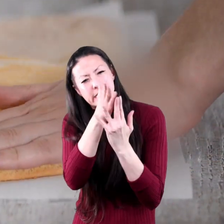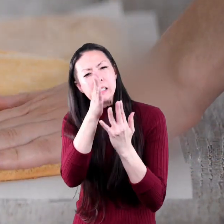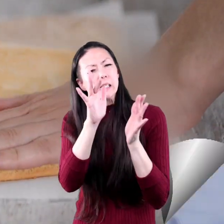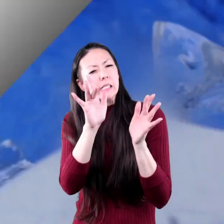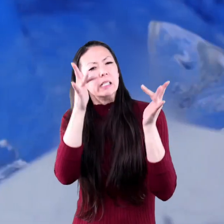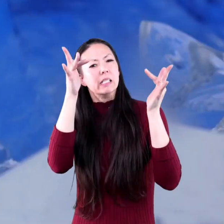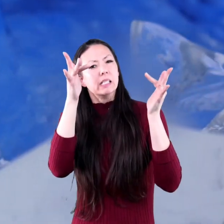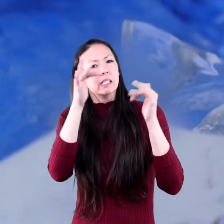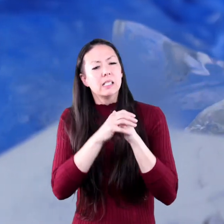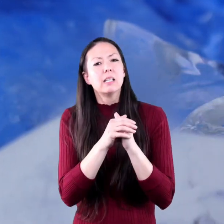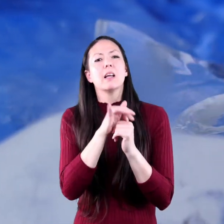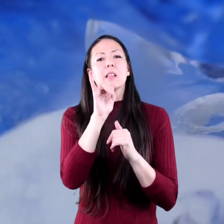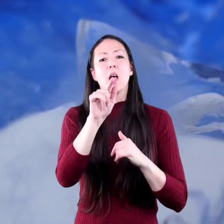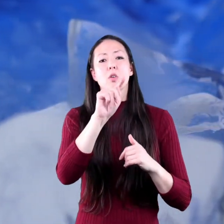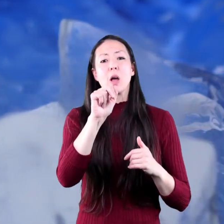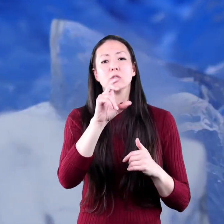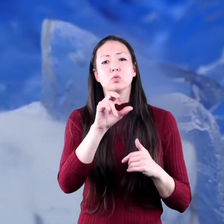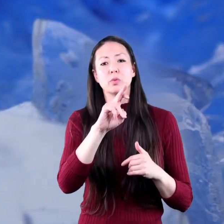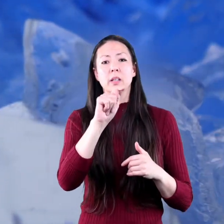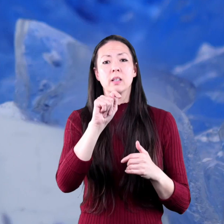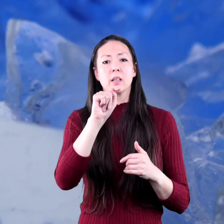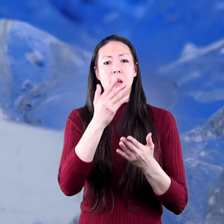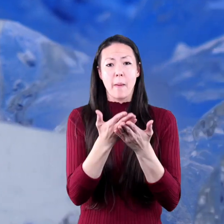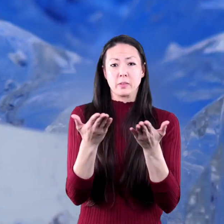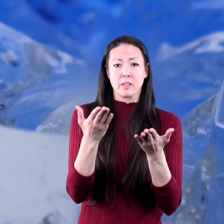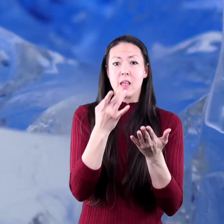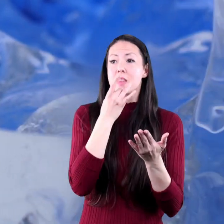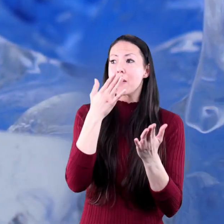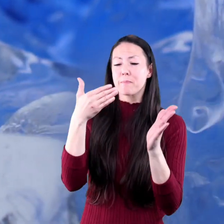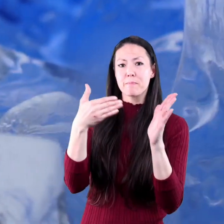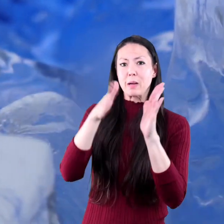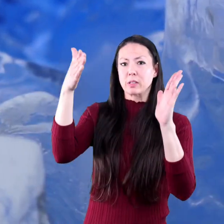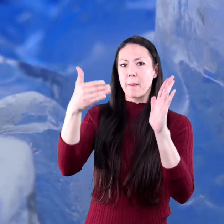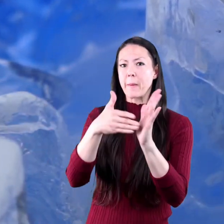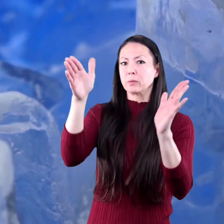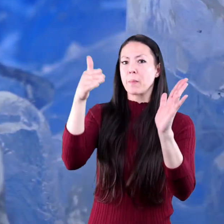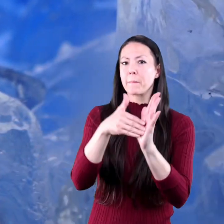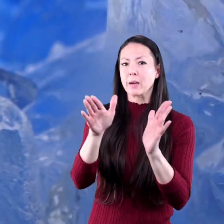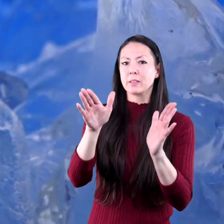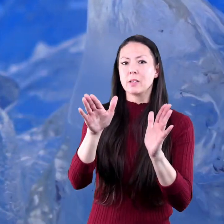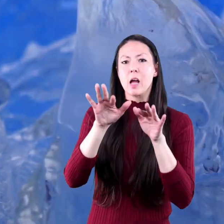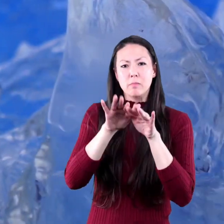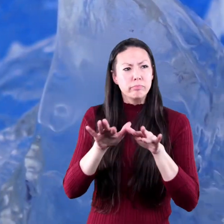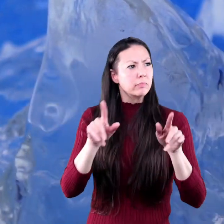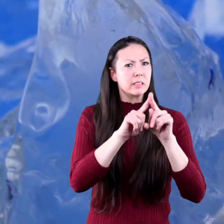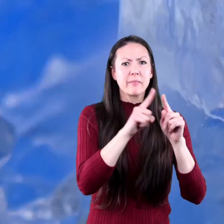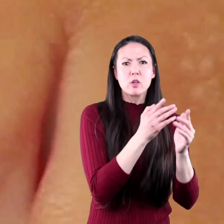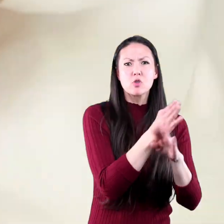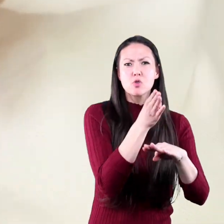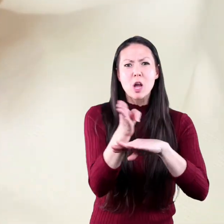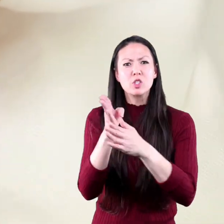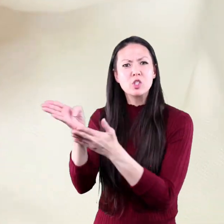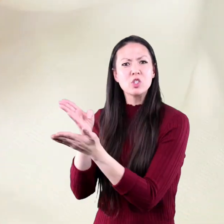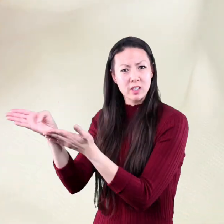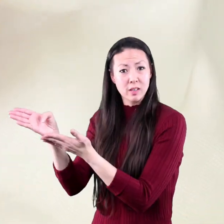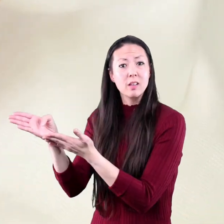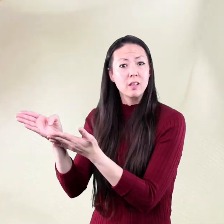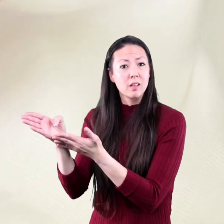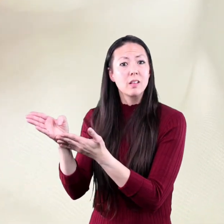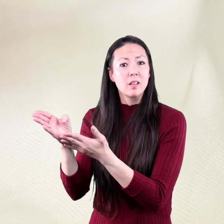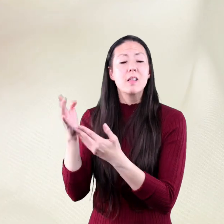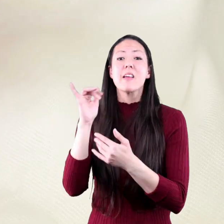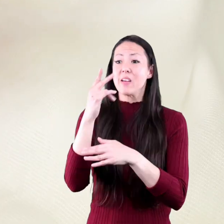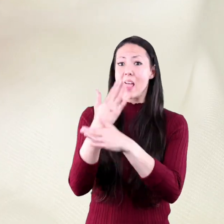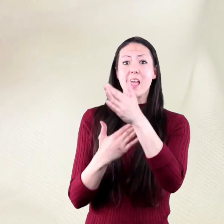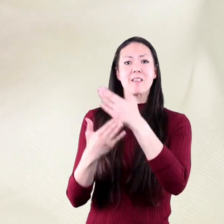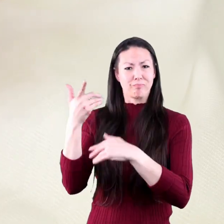them. Translucent objects cause light to bounce off and scatter in different directions. Even your hand